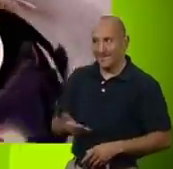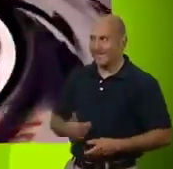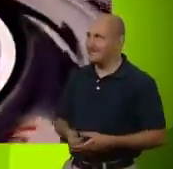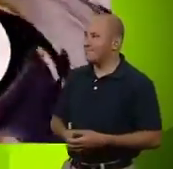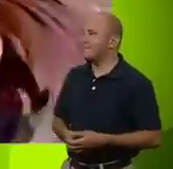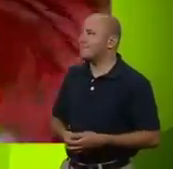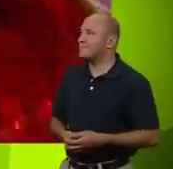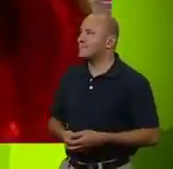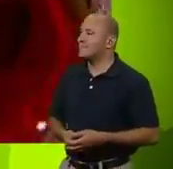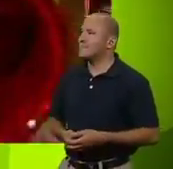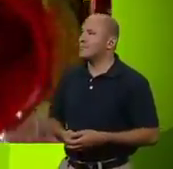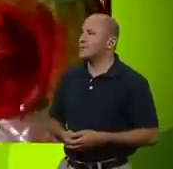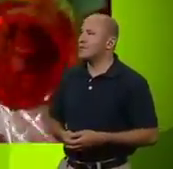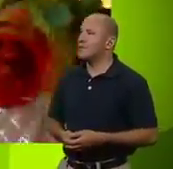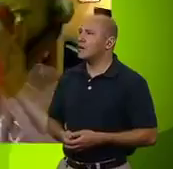way.